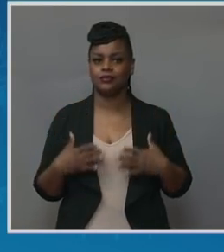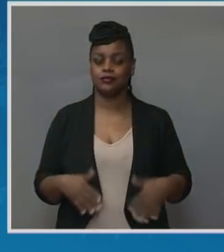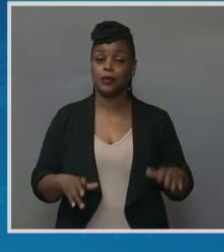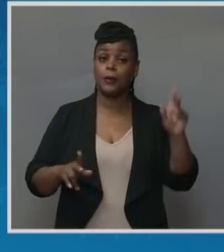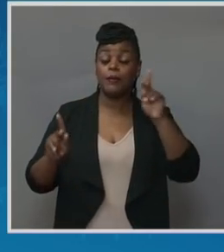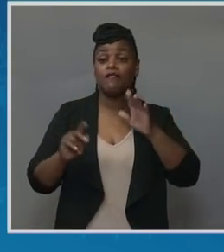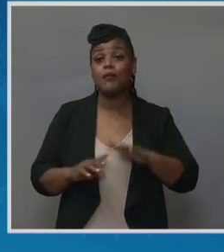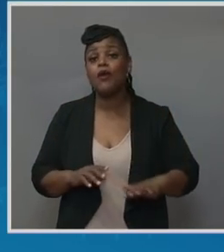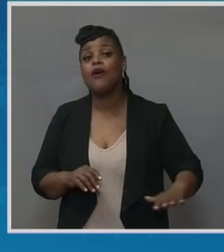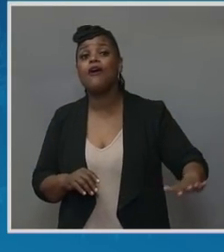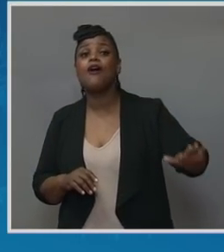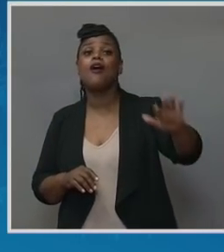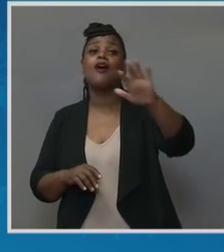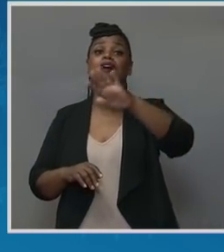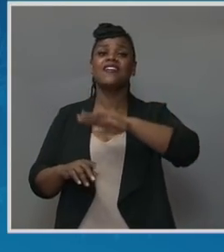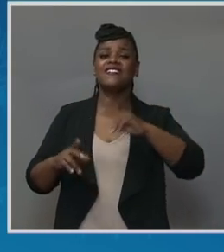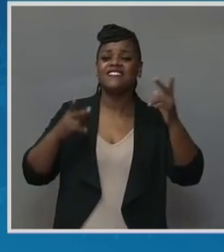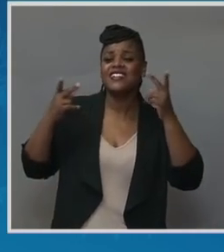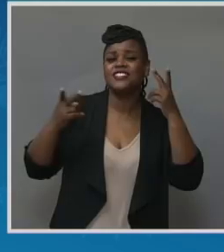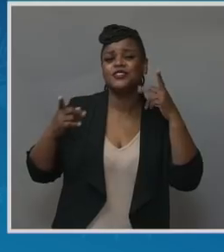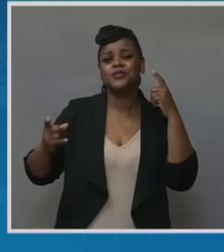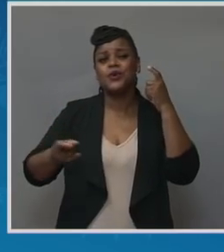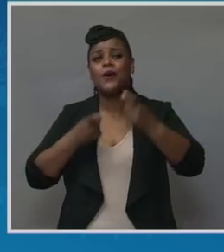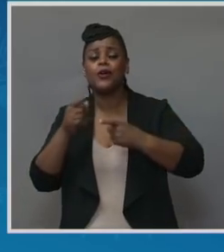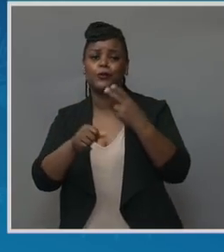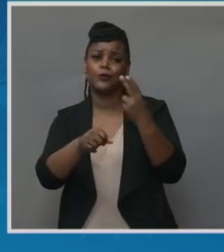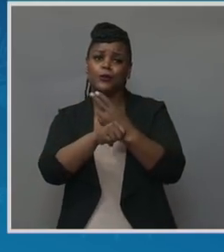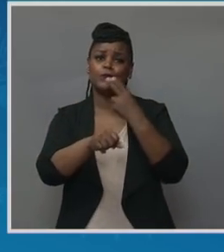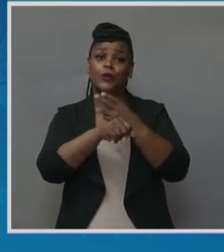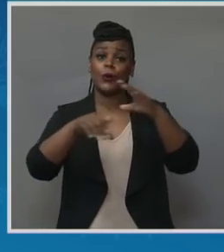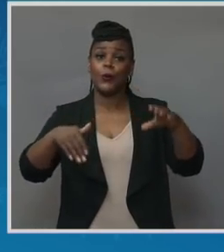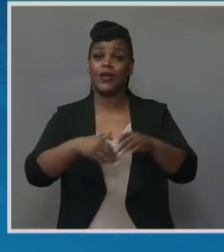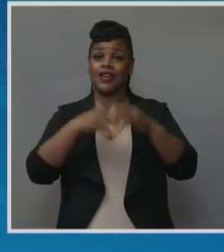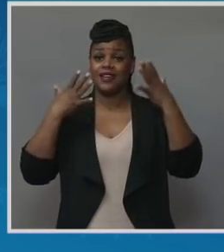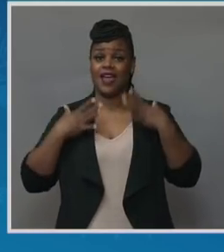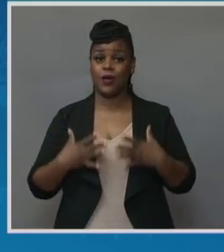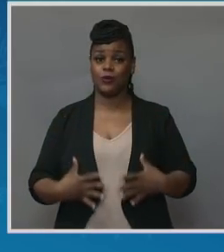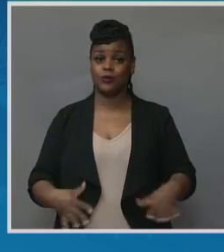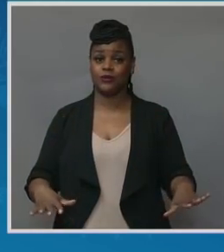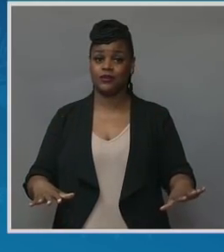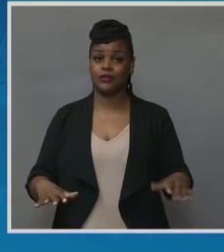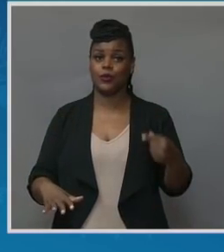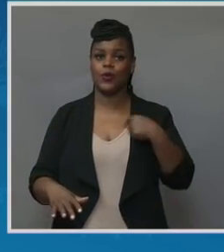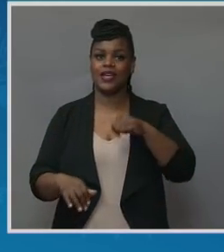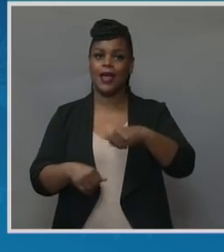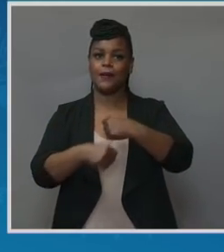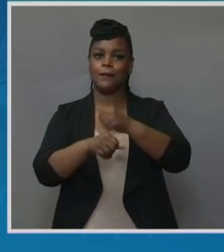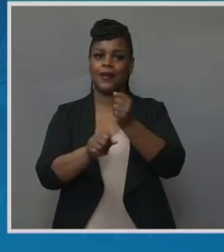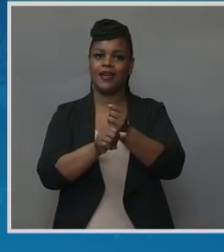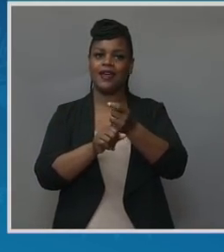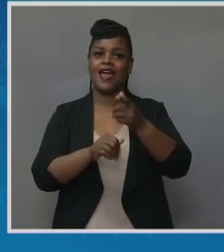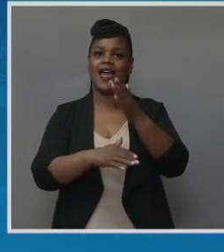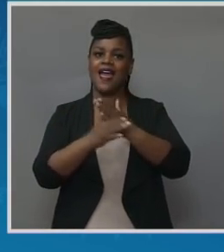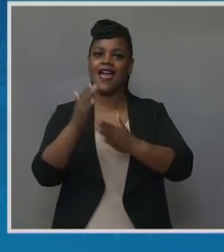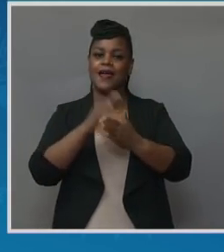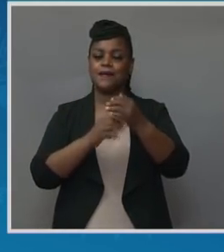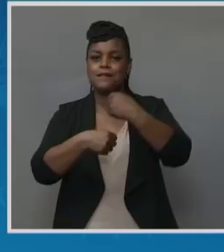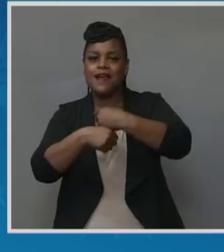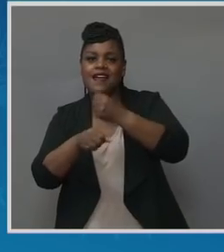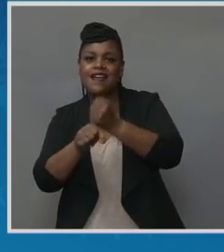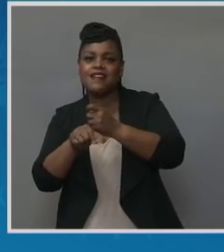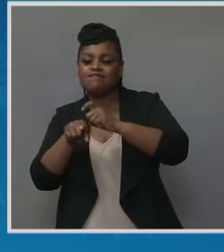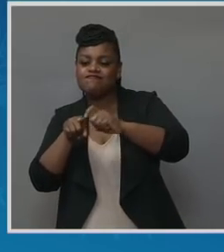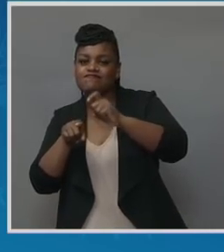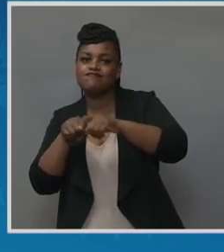Kennedy's Angel Gowns and donate their used wedding gowns so that we can sew and convert them into handmade burial gowns for babies.